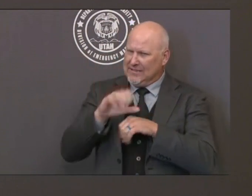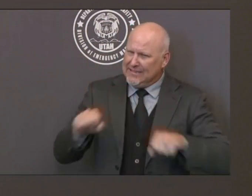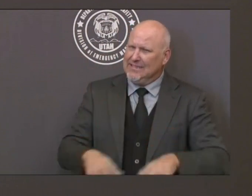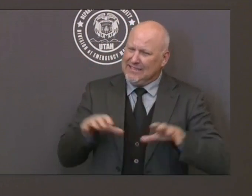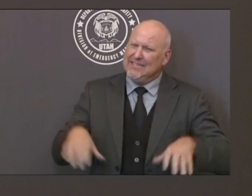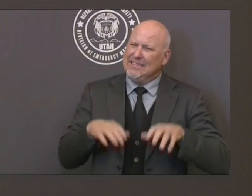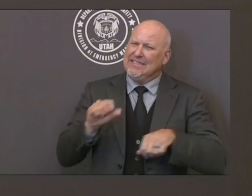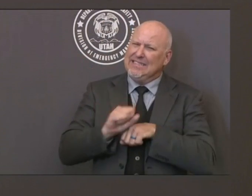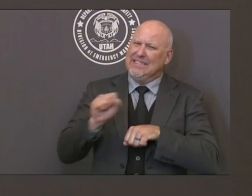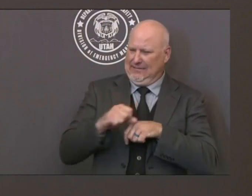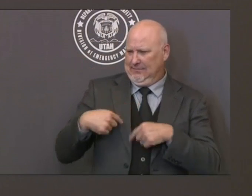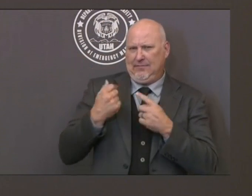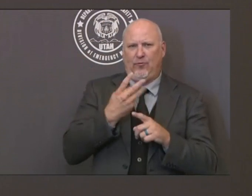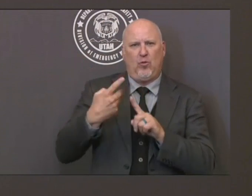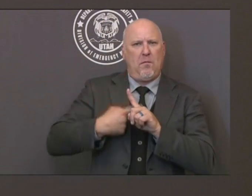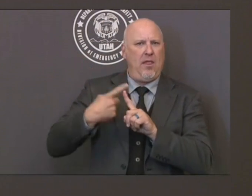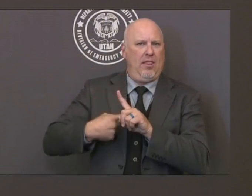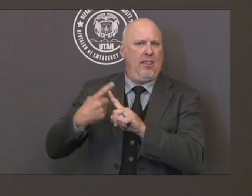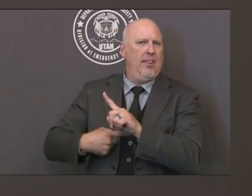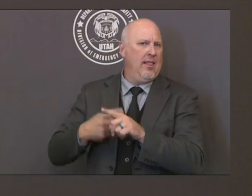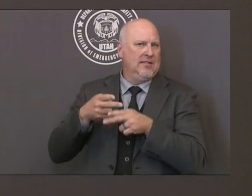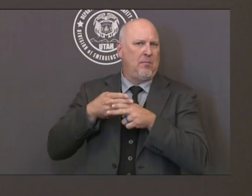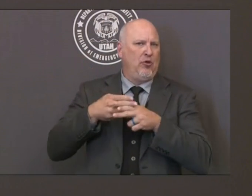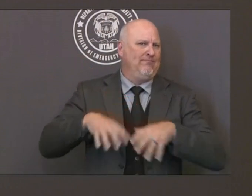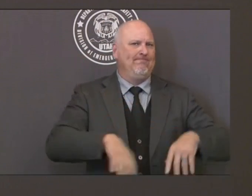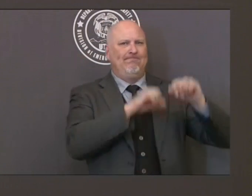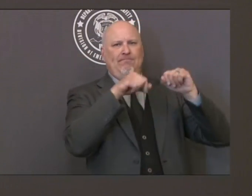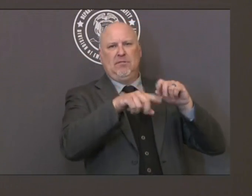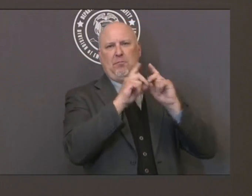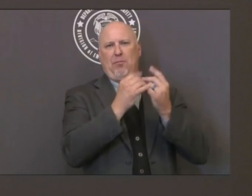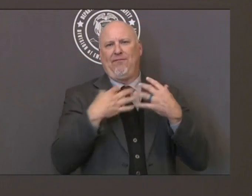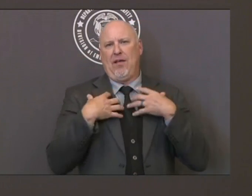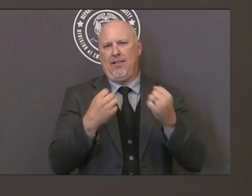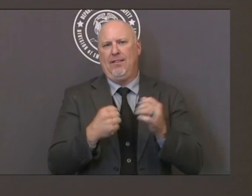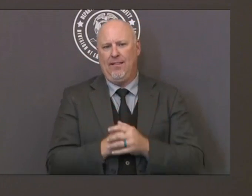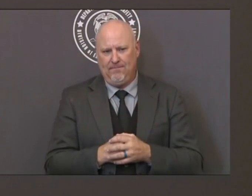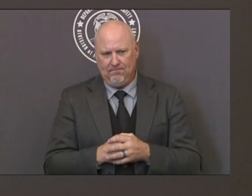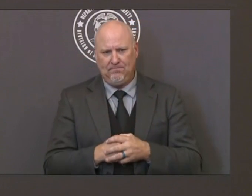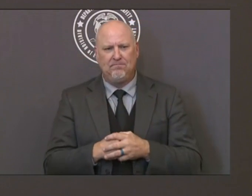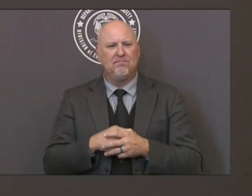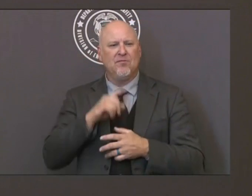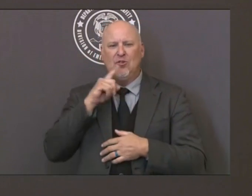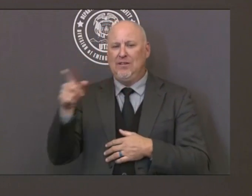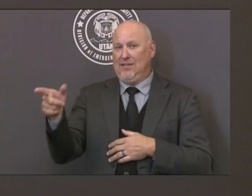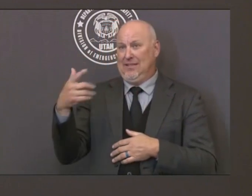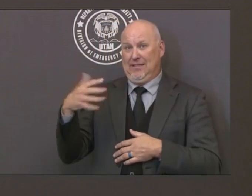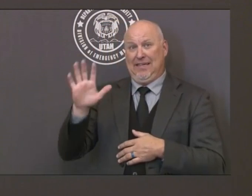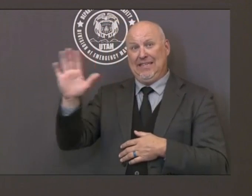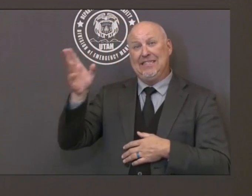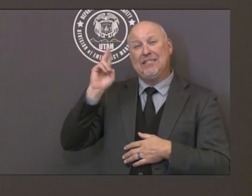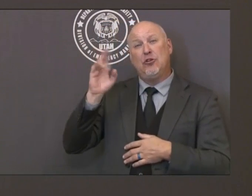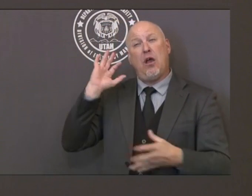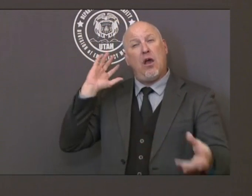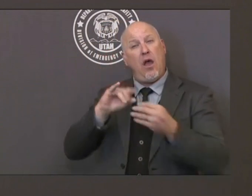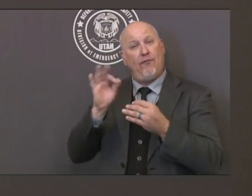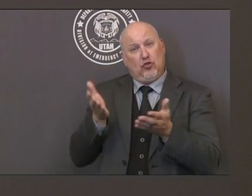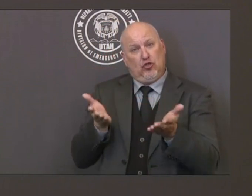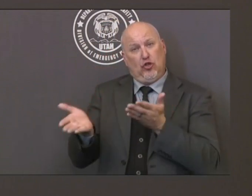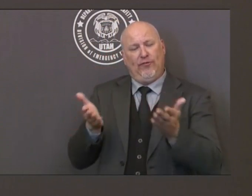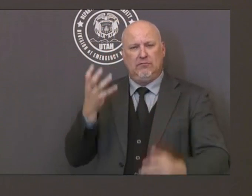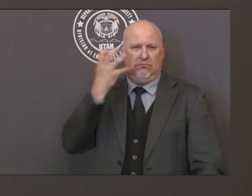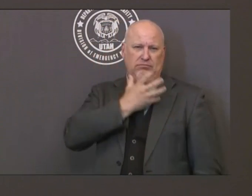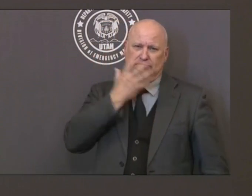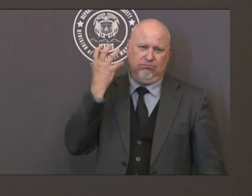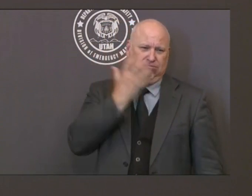we've done. So he's had a great history of service and that will continue. In his place, we're going to move